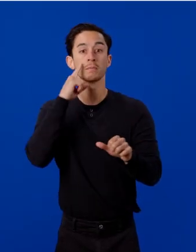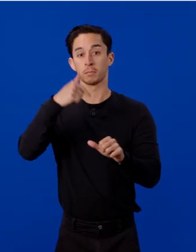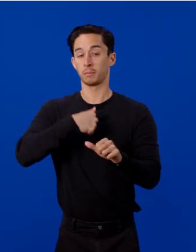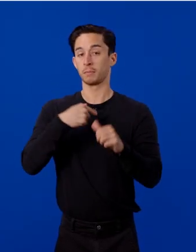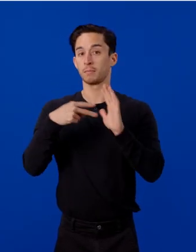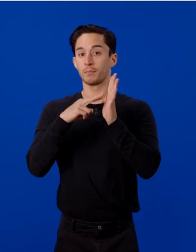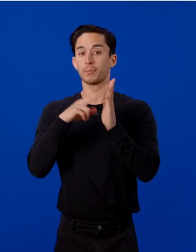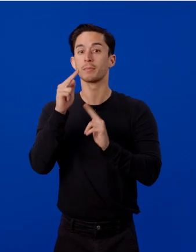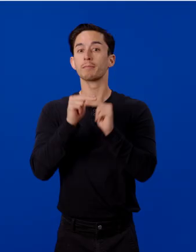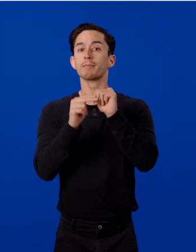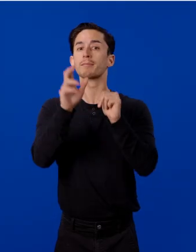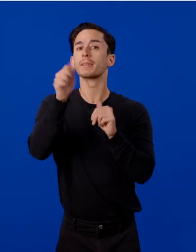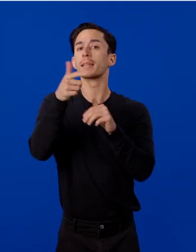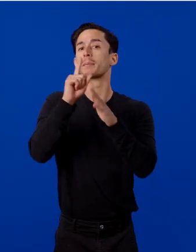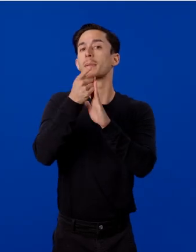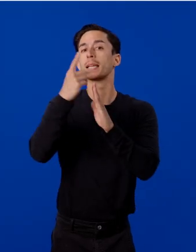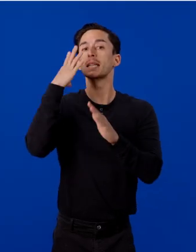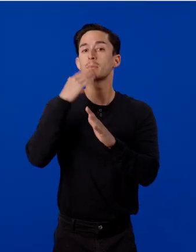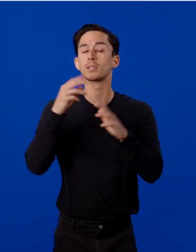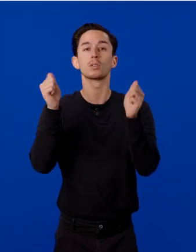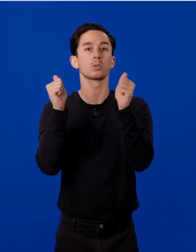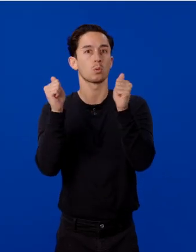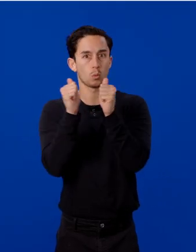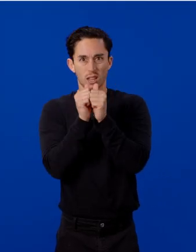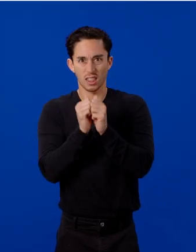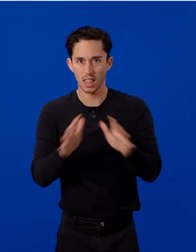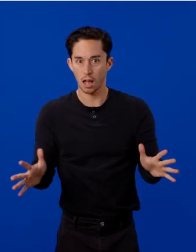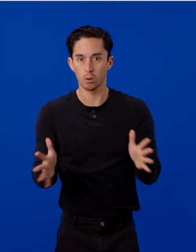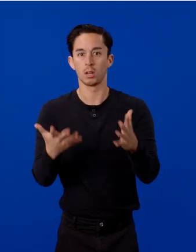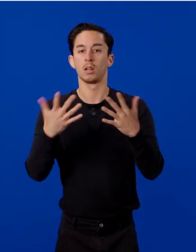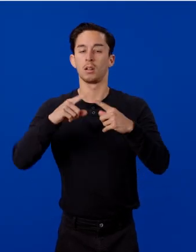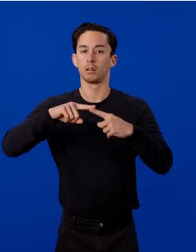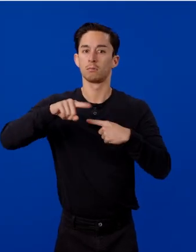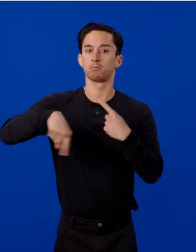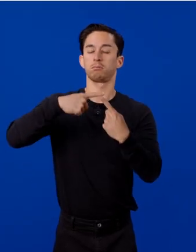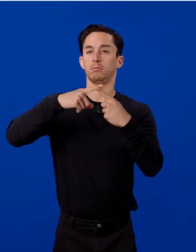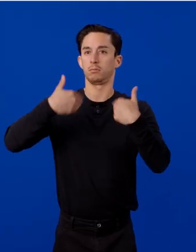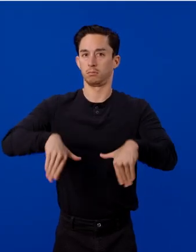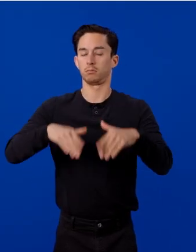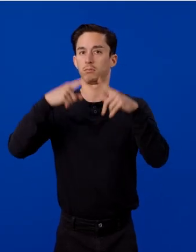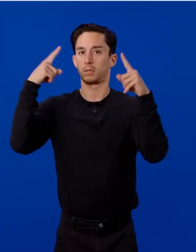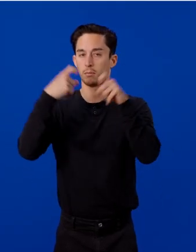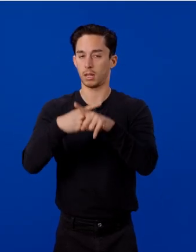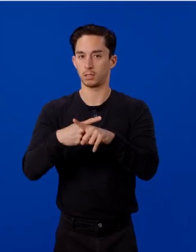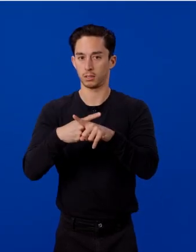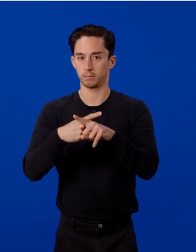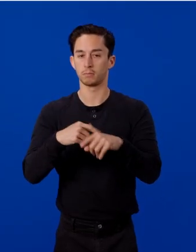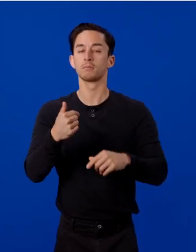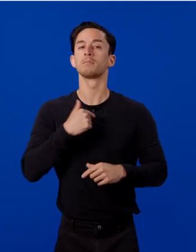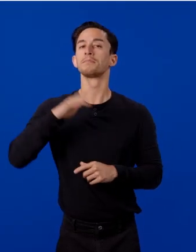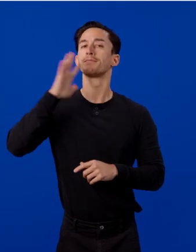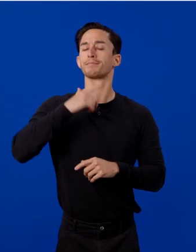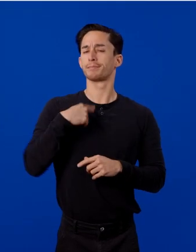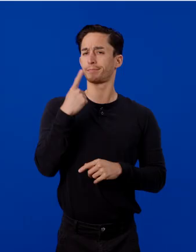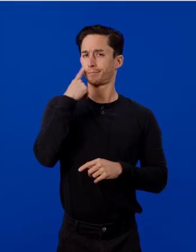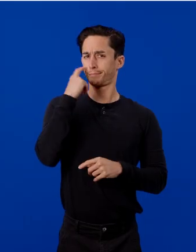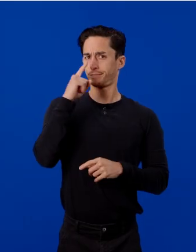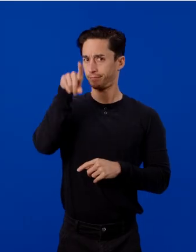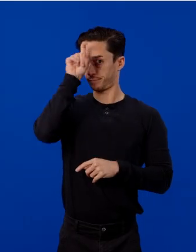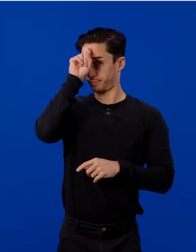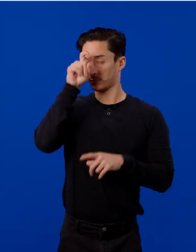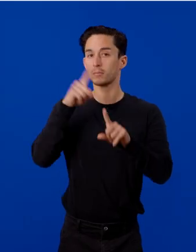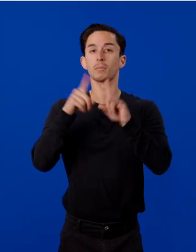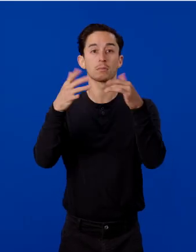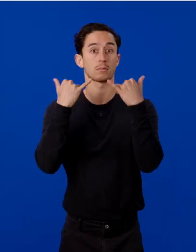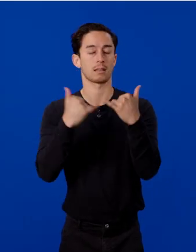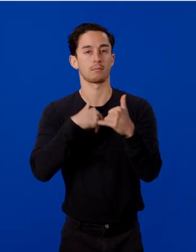building 10-minute experiences without the weight of an unnecessary complexity. I used to be skeptical, but these days, I am a big